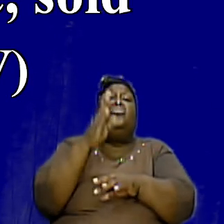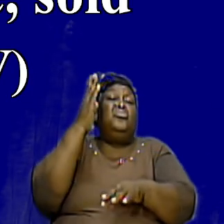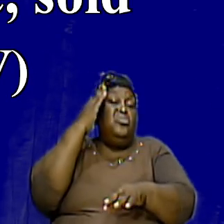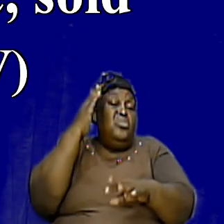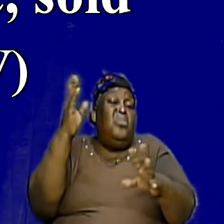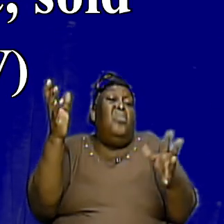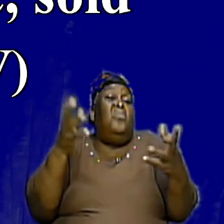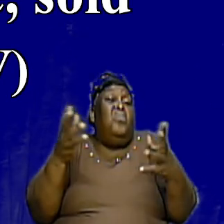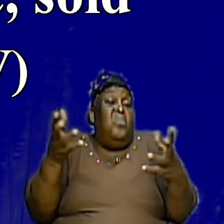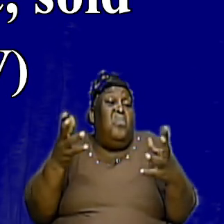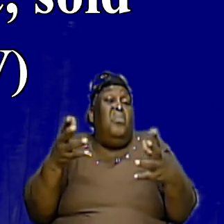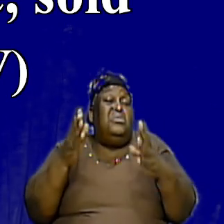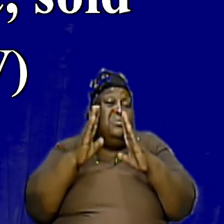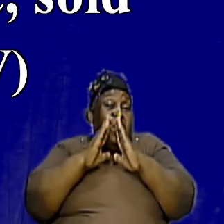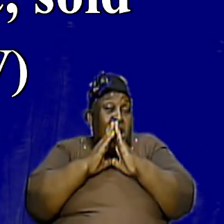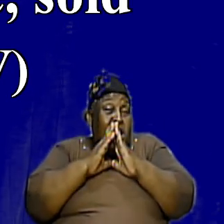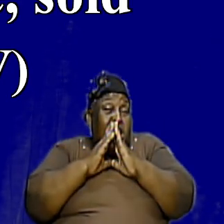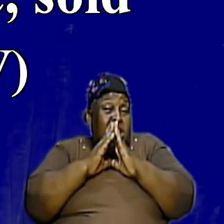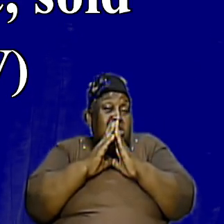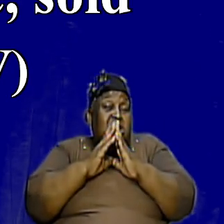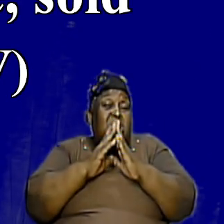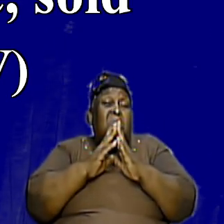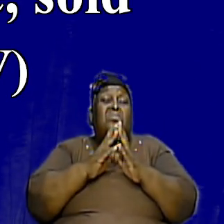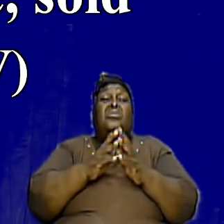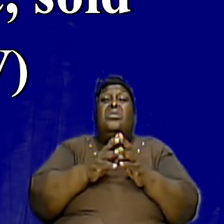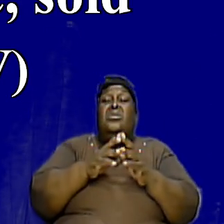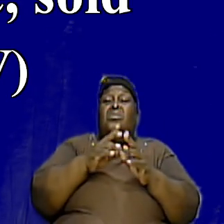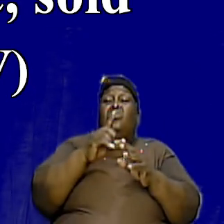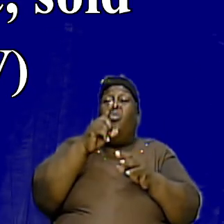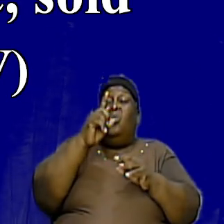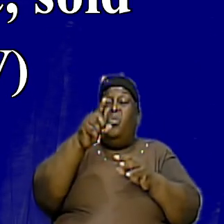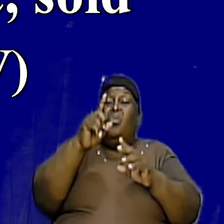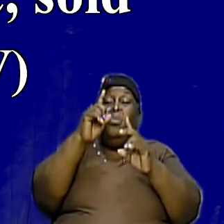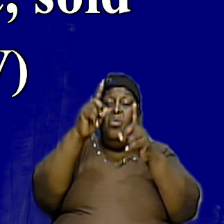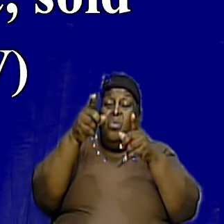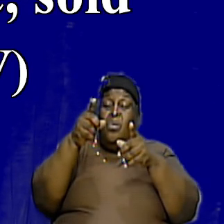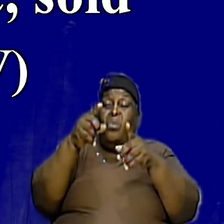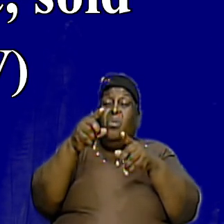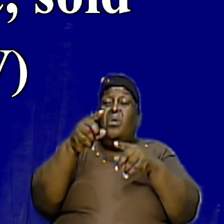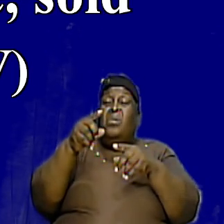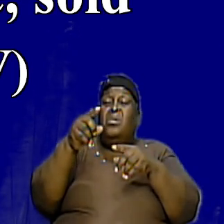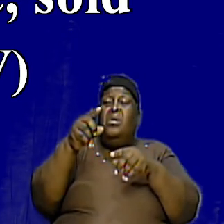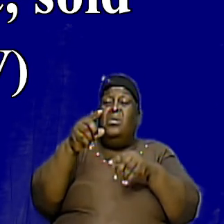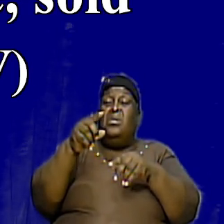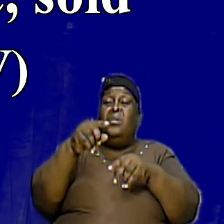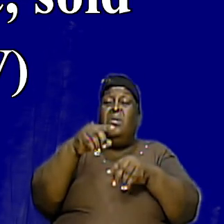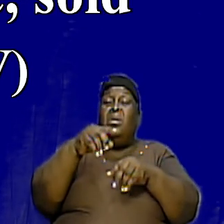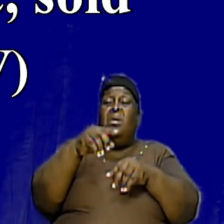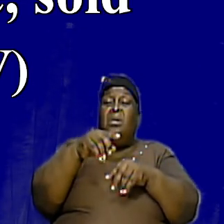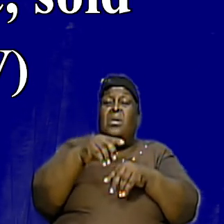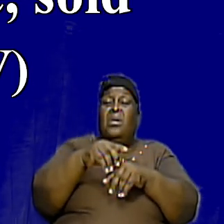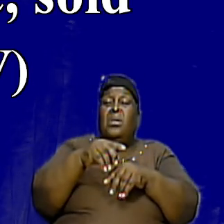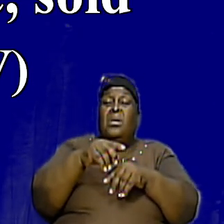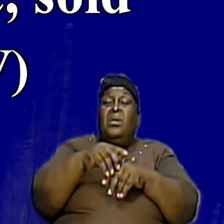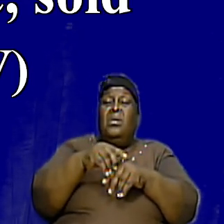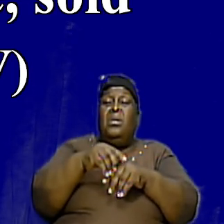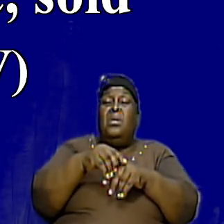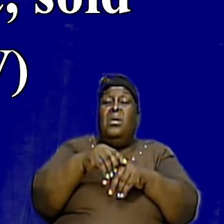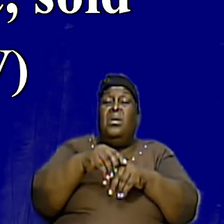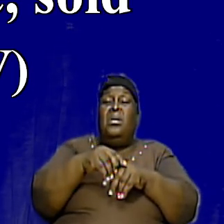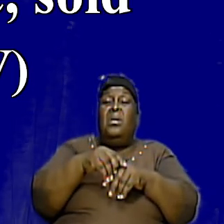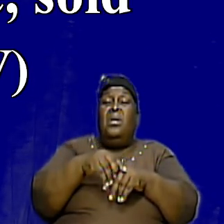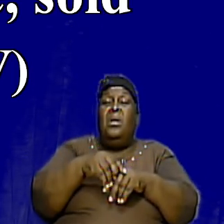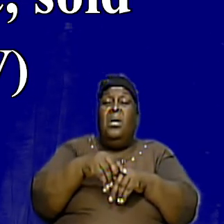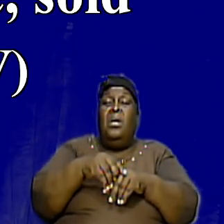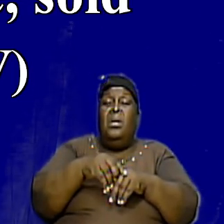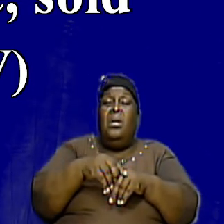required and they literally came into the church and were part of the body and the Bible said but a certain